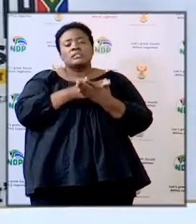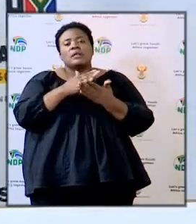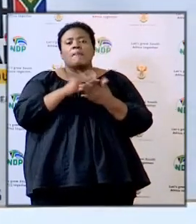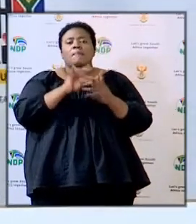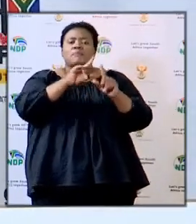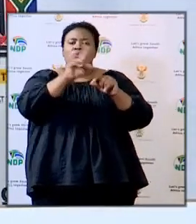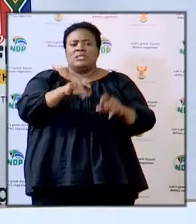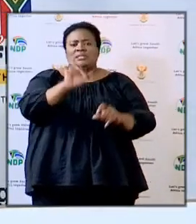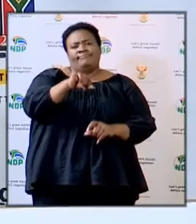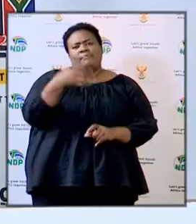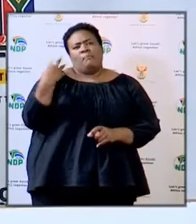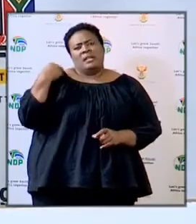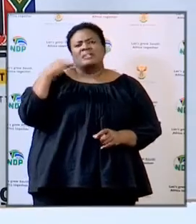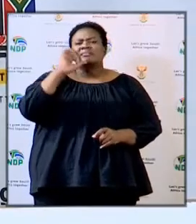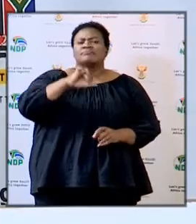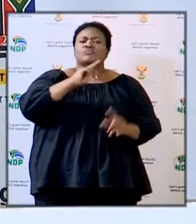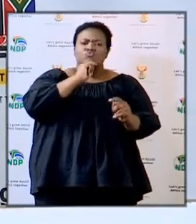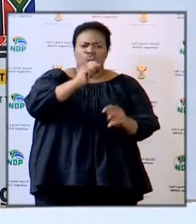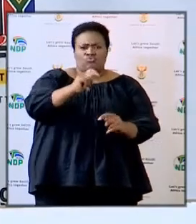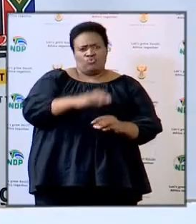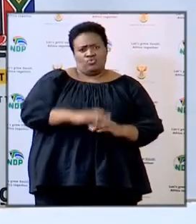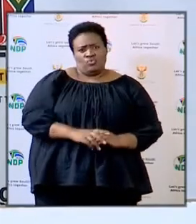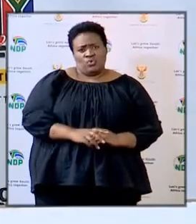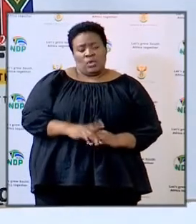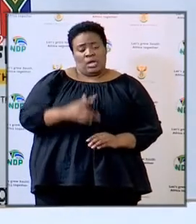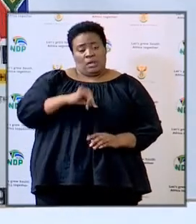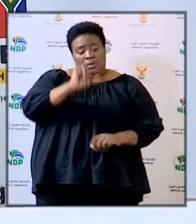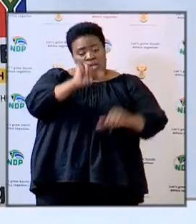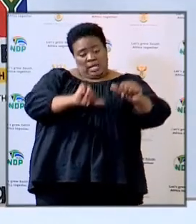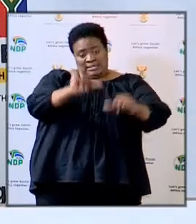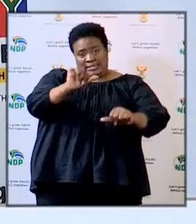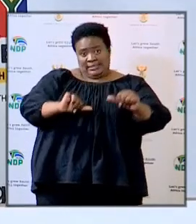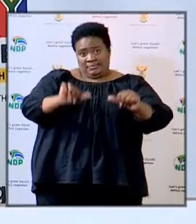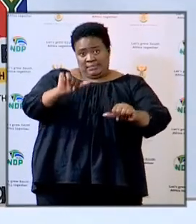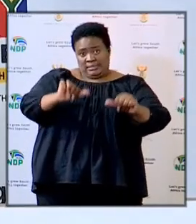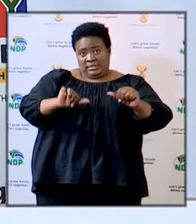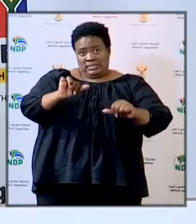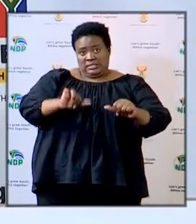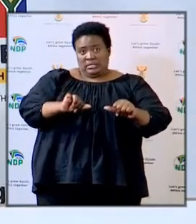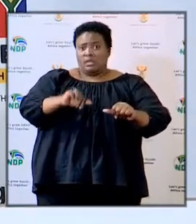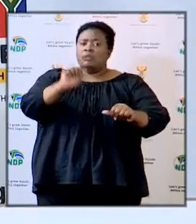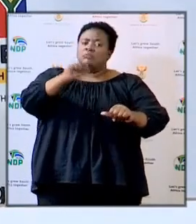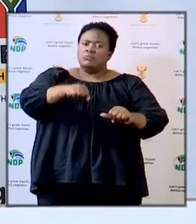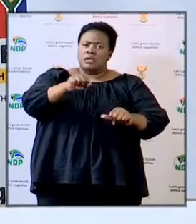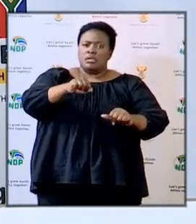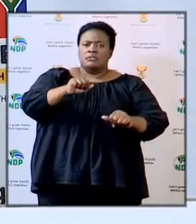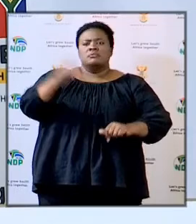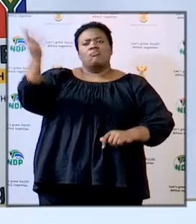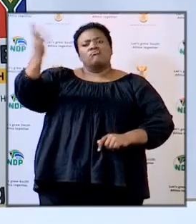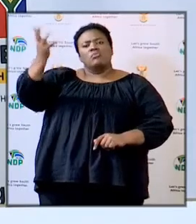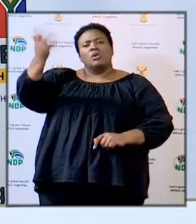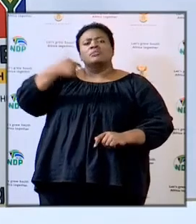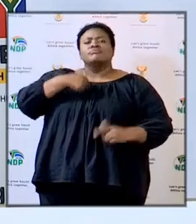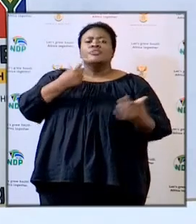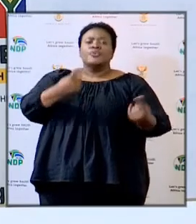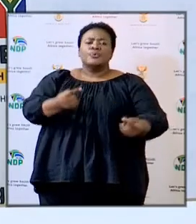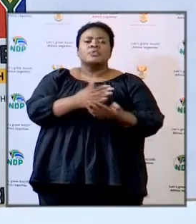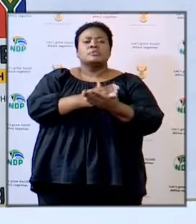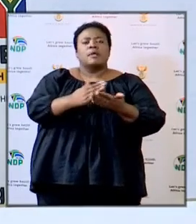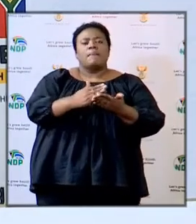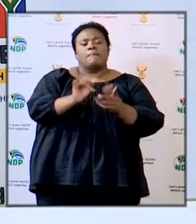minister indeed it is true in our assessment I mean even in the presentation that I have made